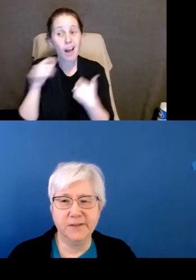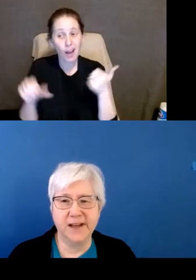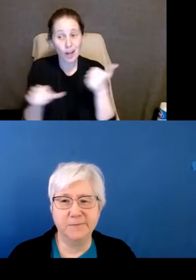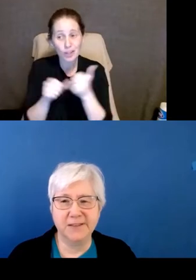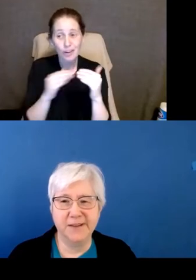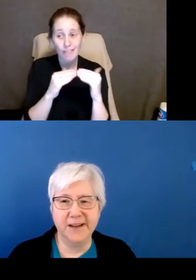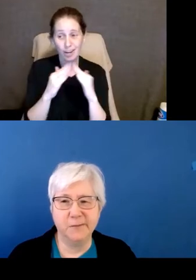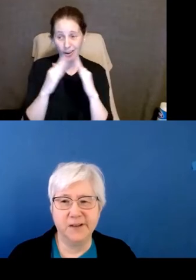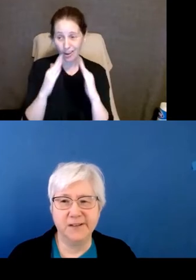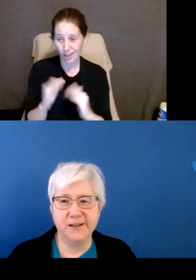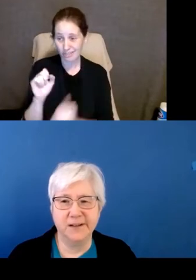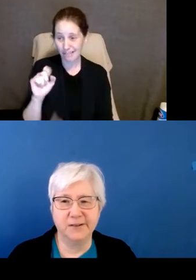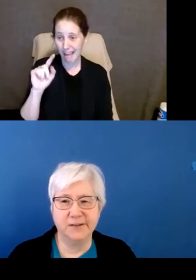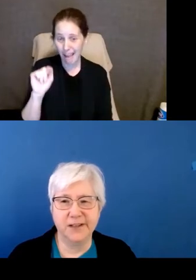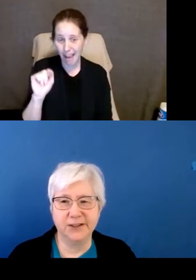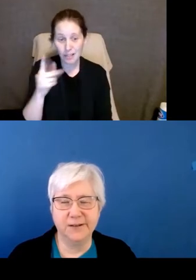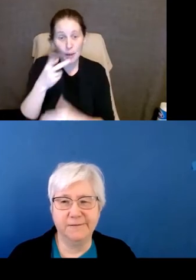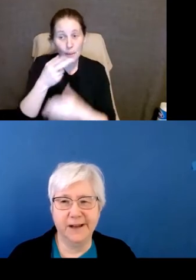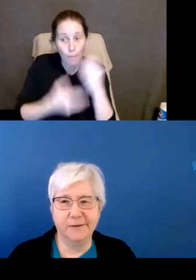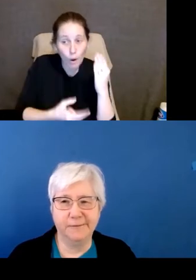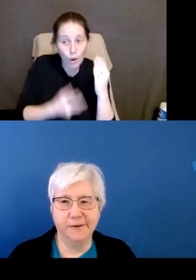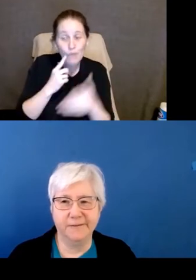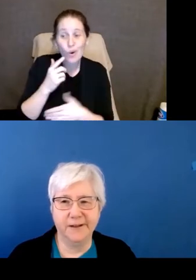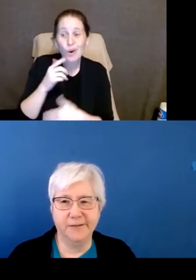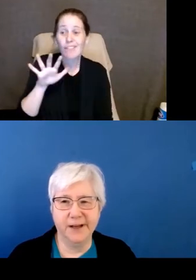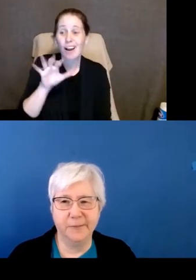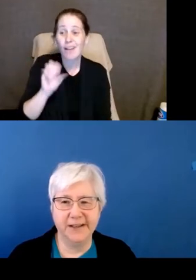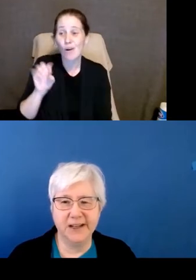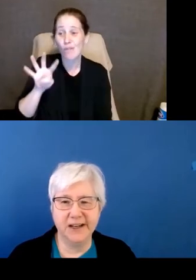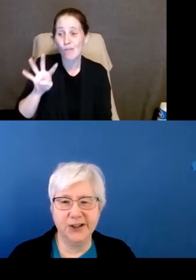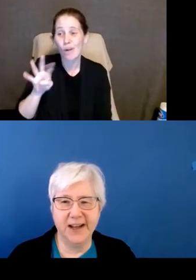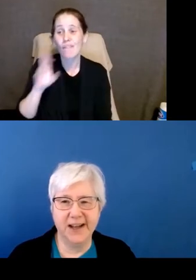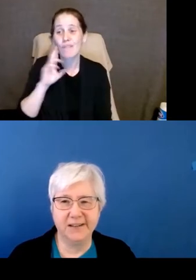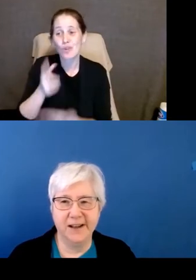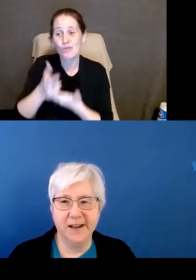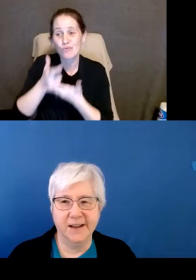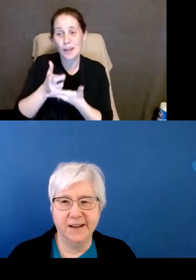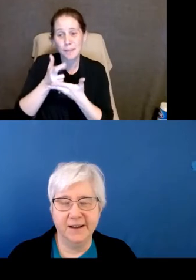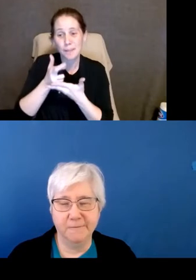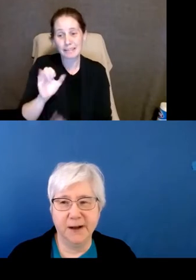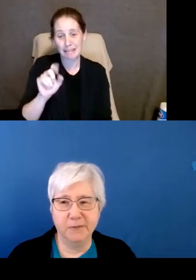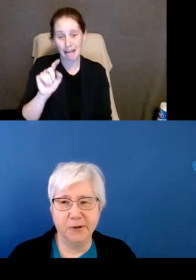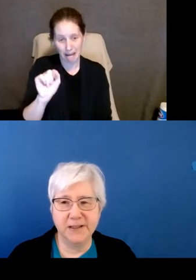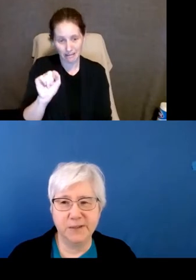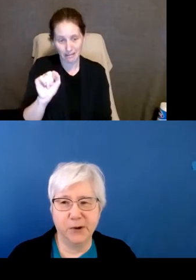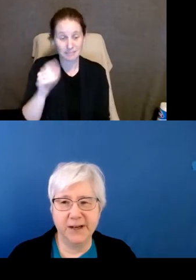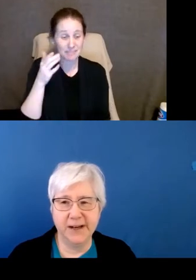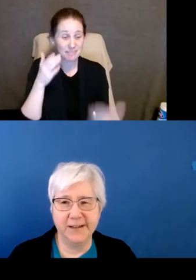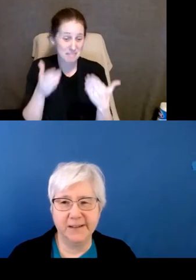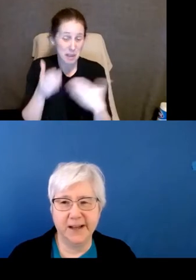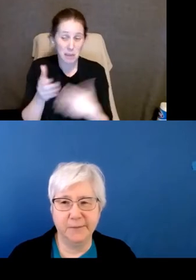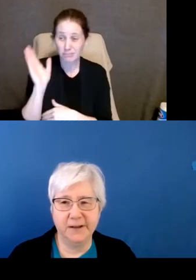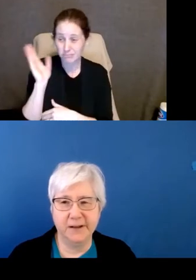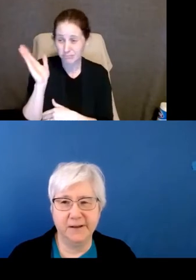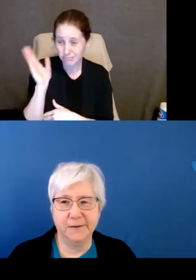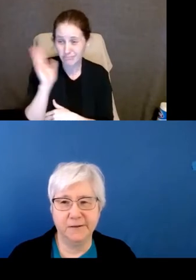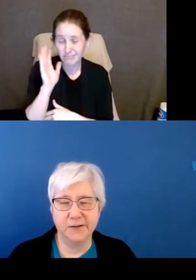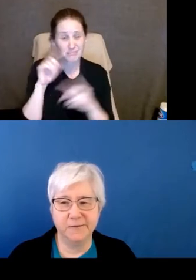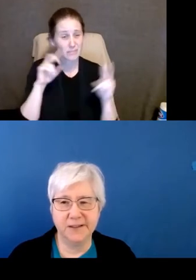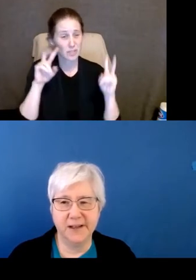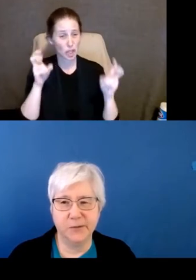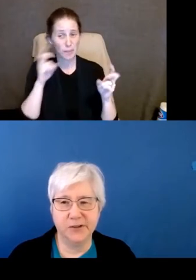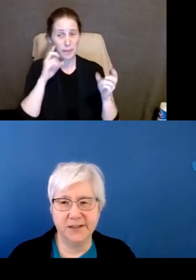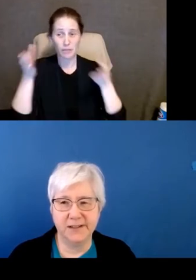both types of animals under Section 504 of the Rehabilitation Act. I have probably spoken on the topic of